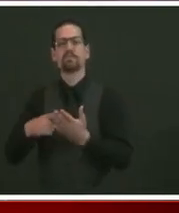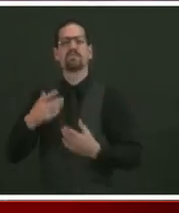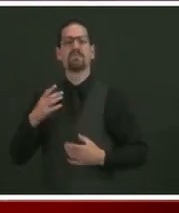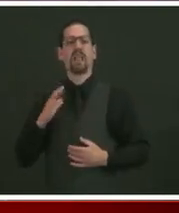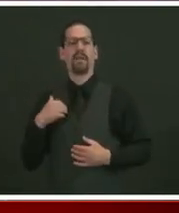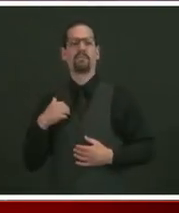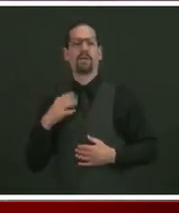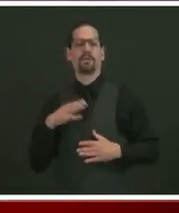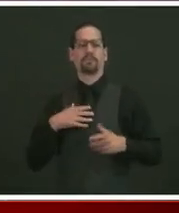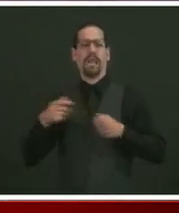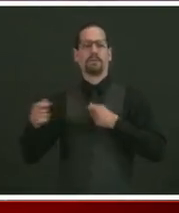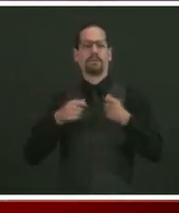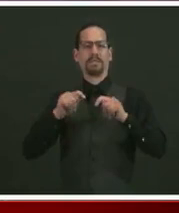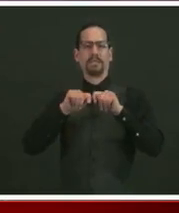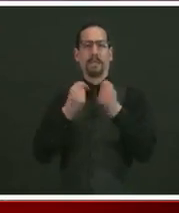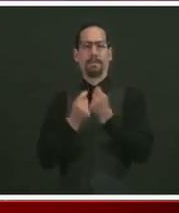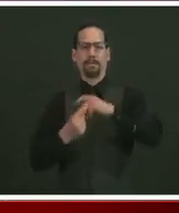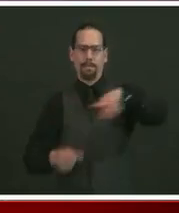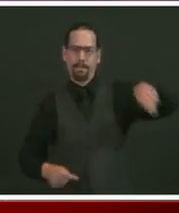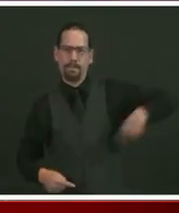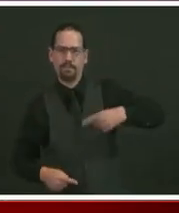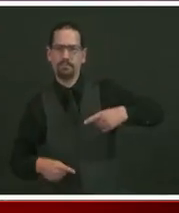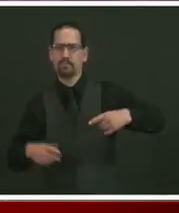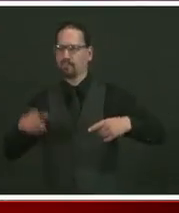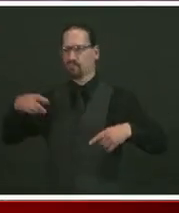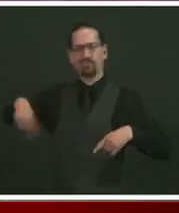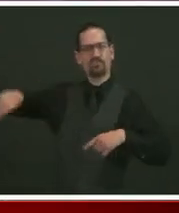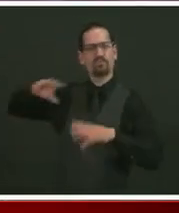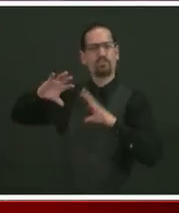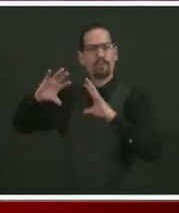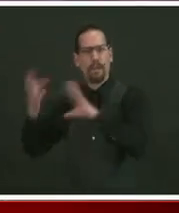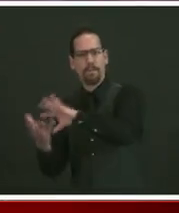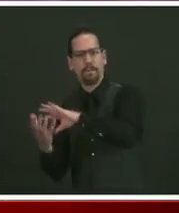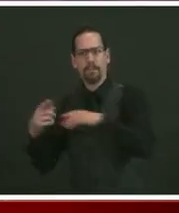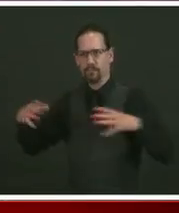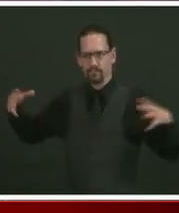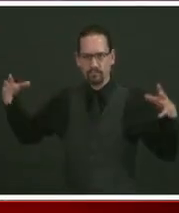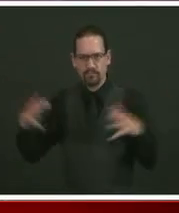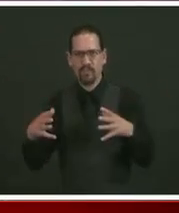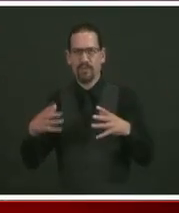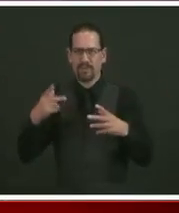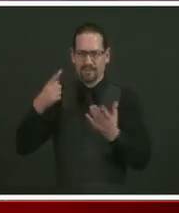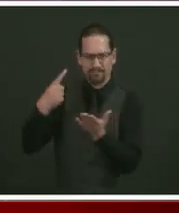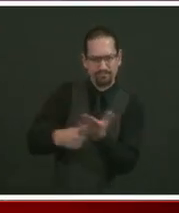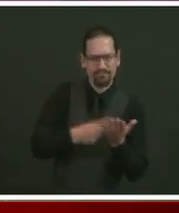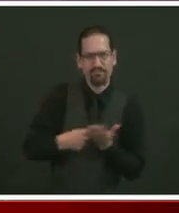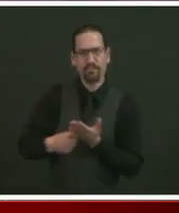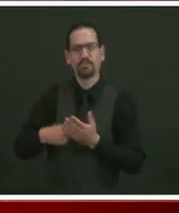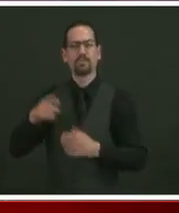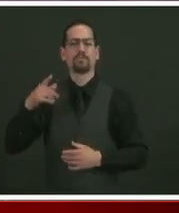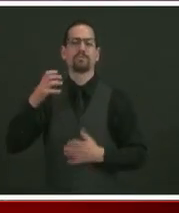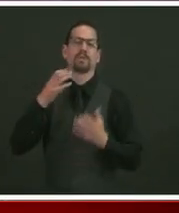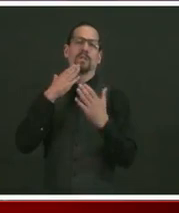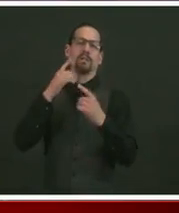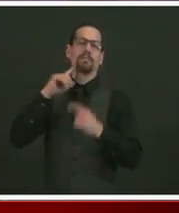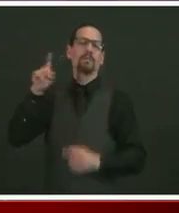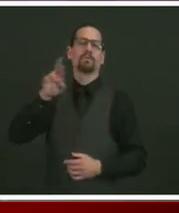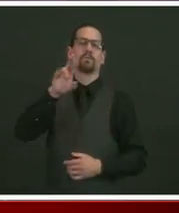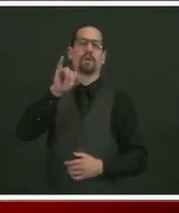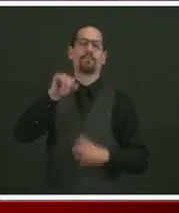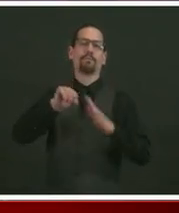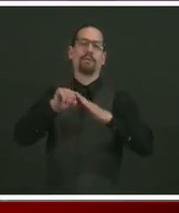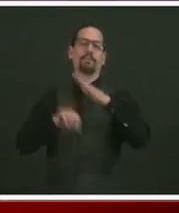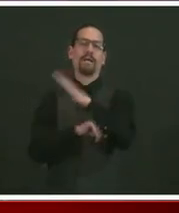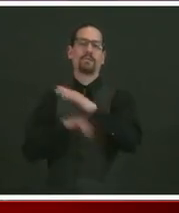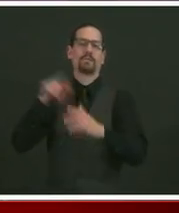enact some of this change. I do want to thank the Rhode Island Foundation for their leadership and also for their commitment of a million dollars to support